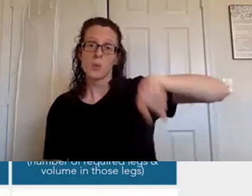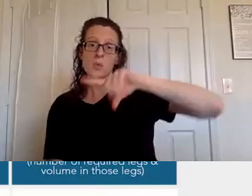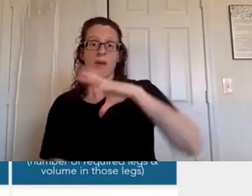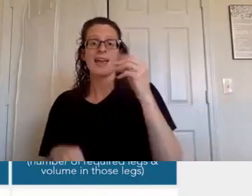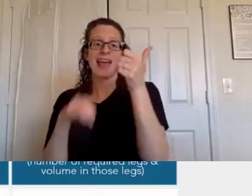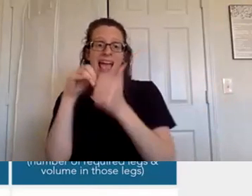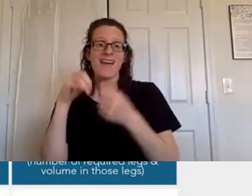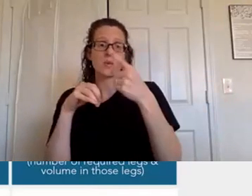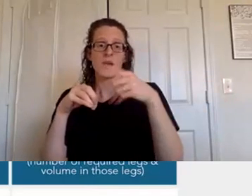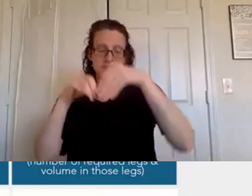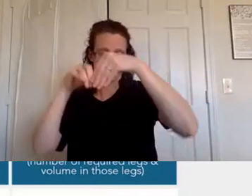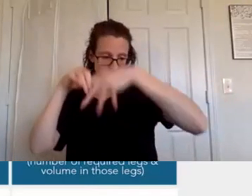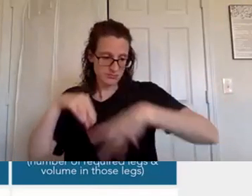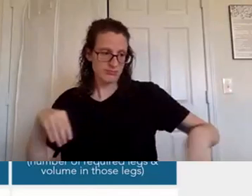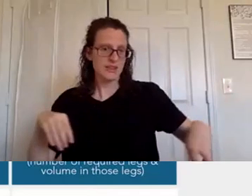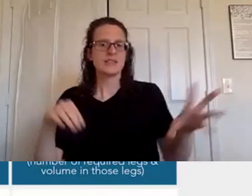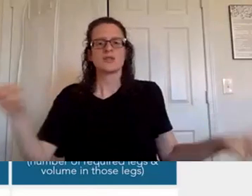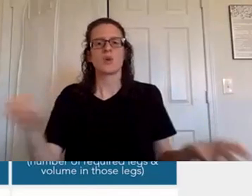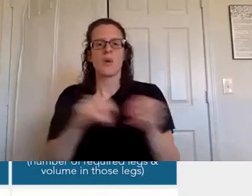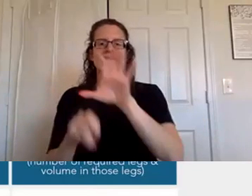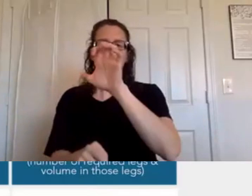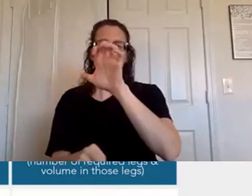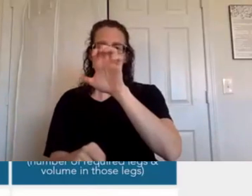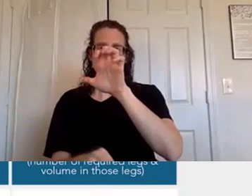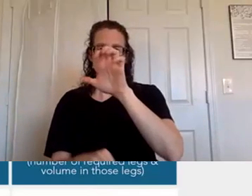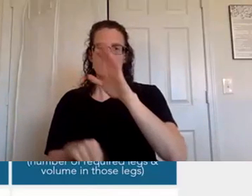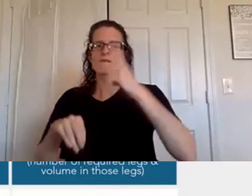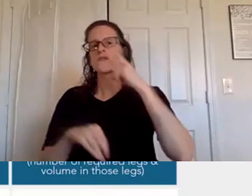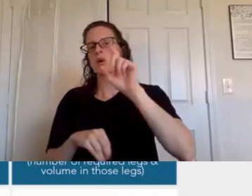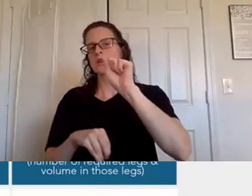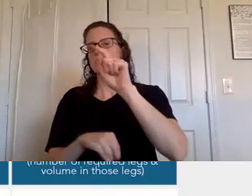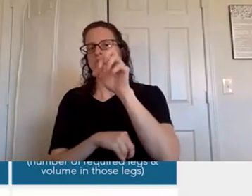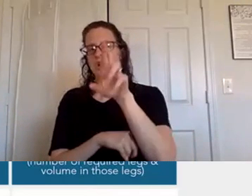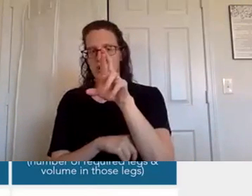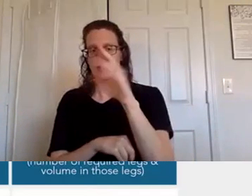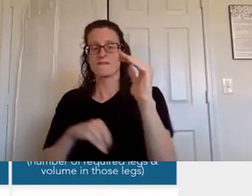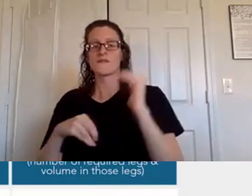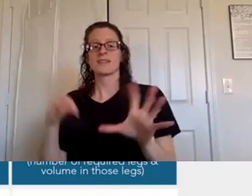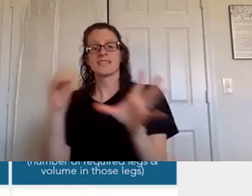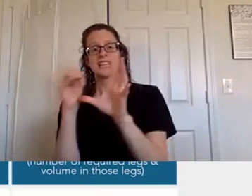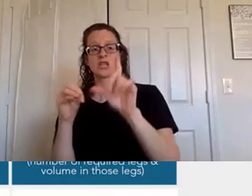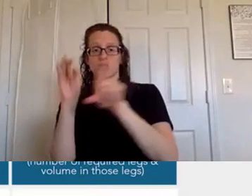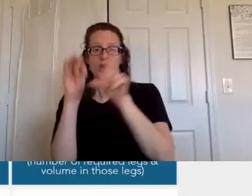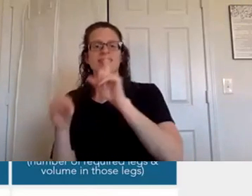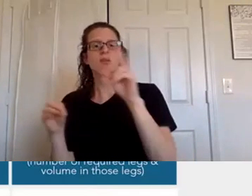um that's a volume of 500 for senior star it's 2000